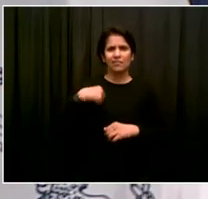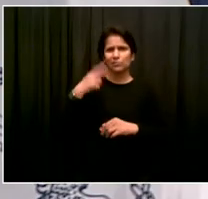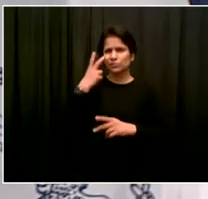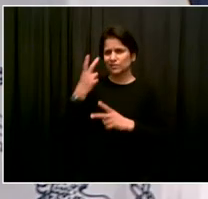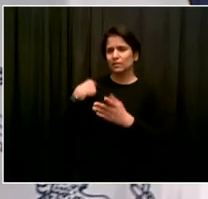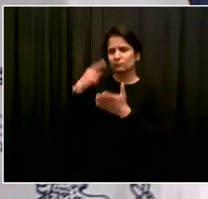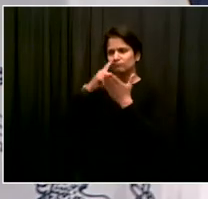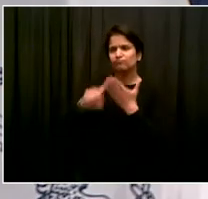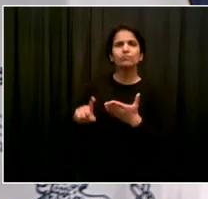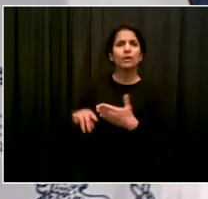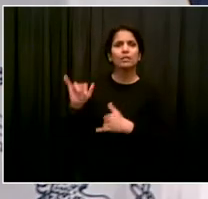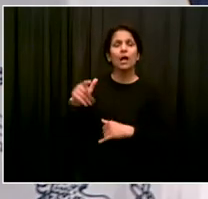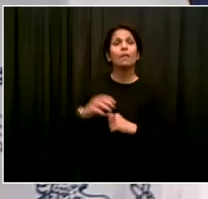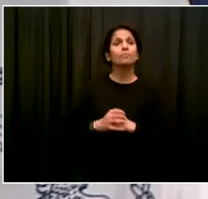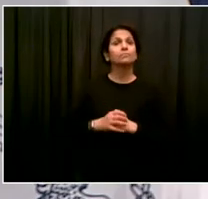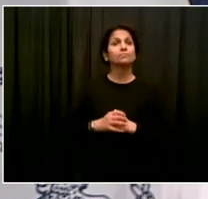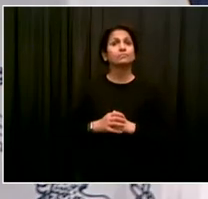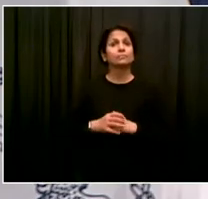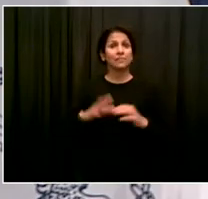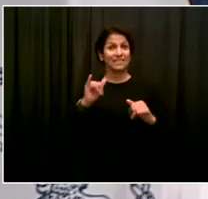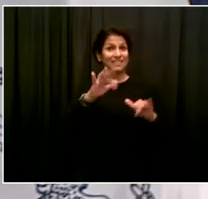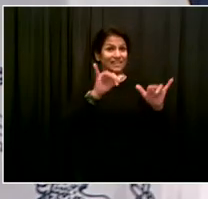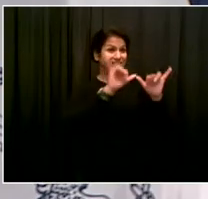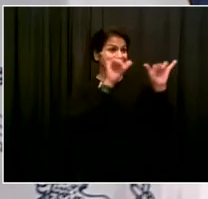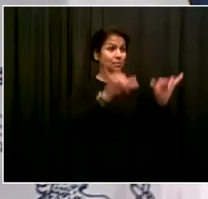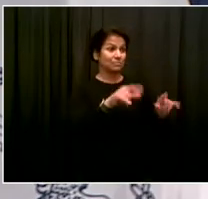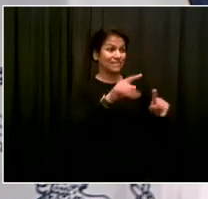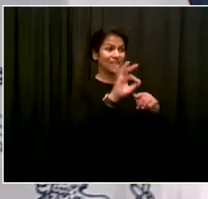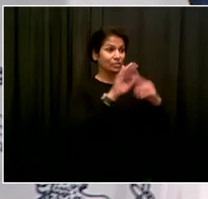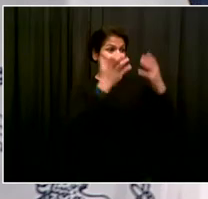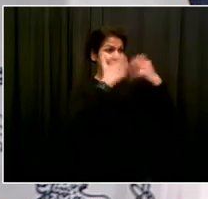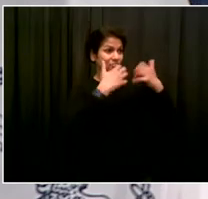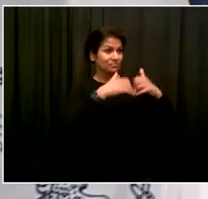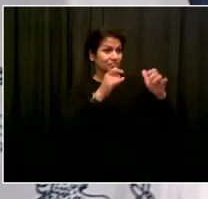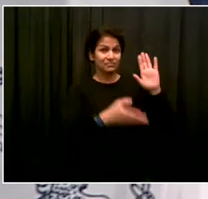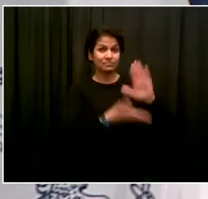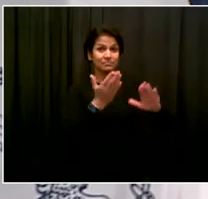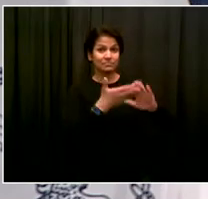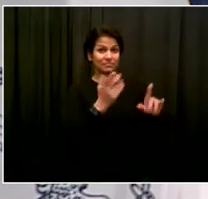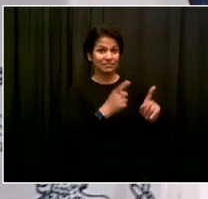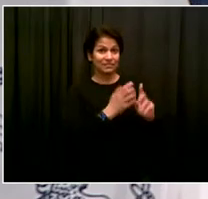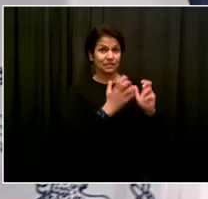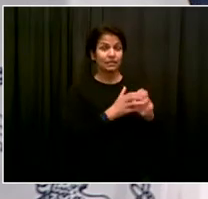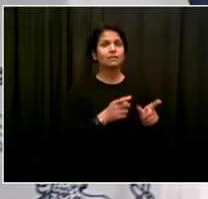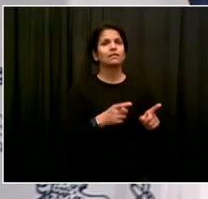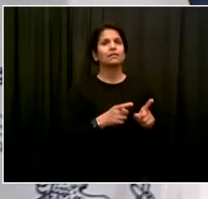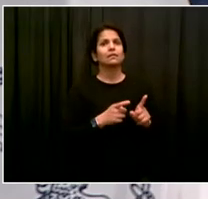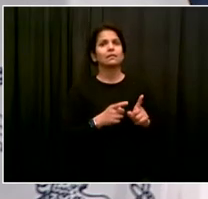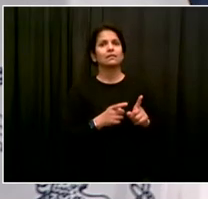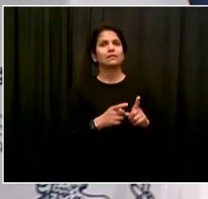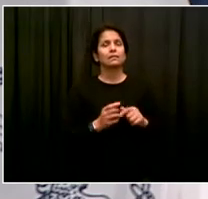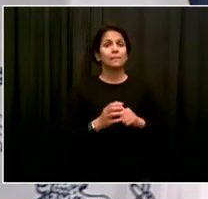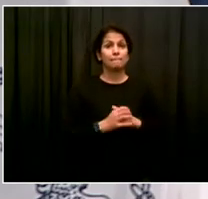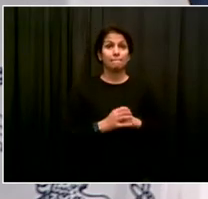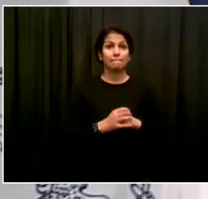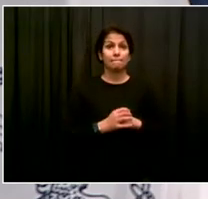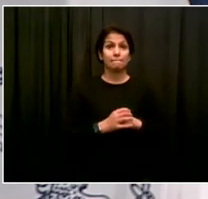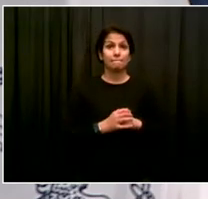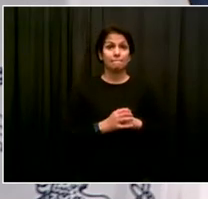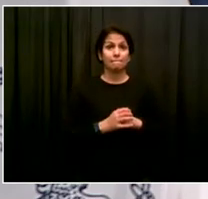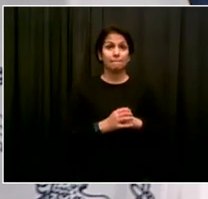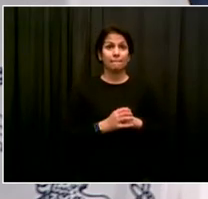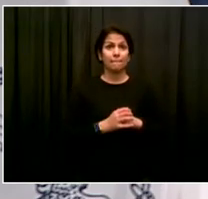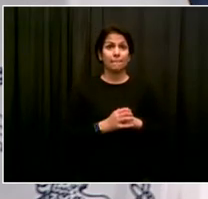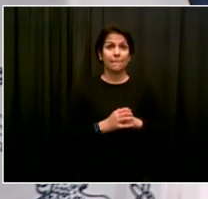kind of due process, all the kind of investigation, all the kind of follow-up is happening, I think that's what we've been all trying to achieve here.